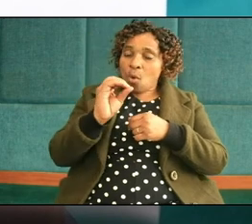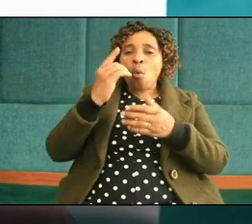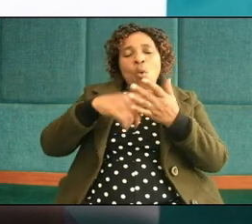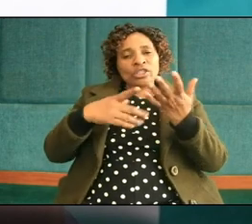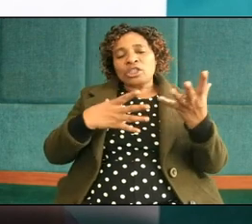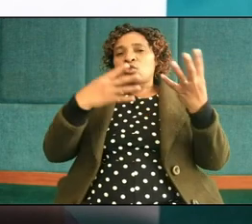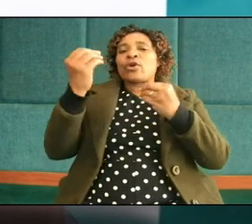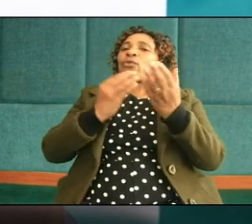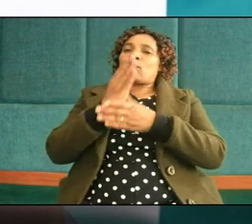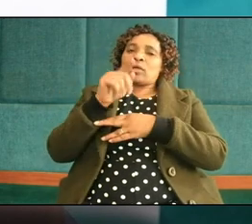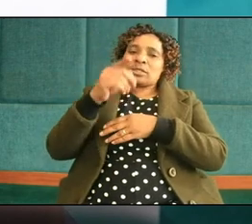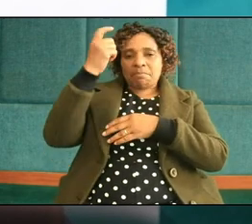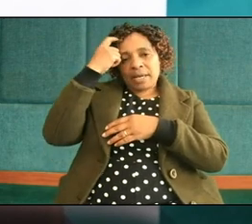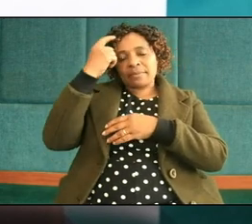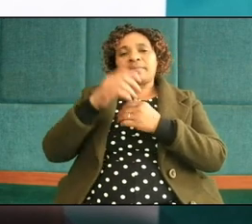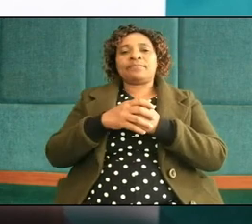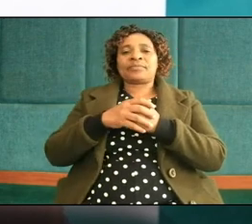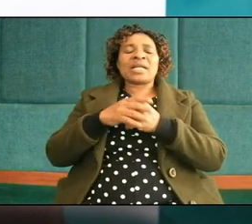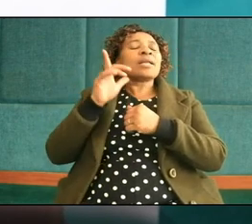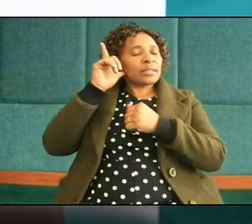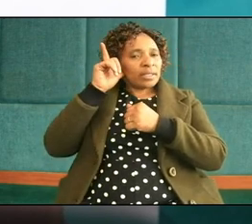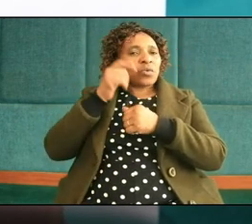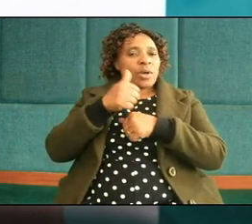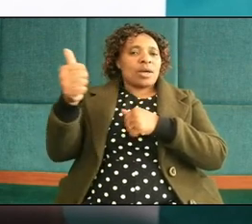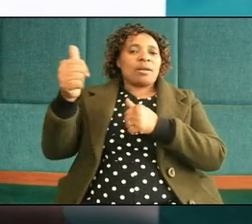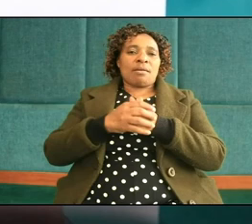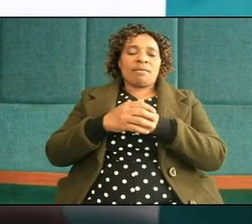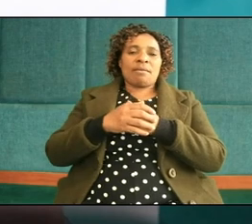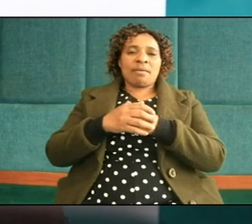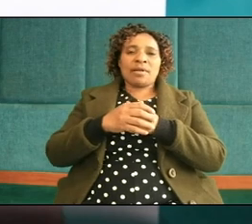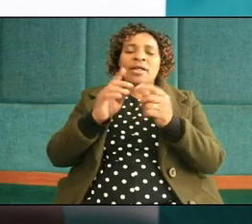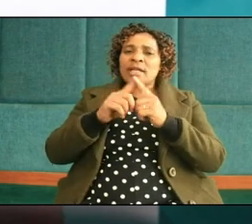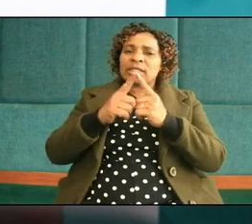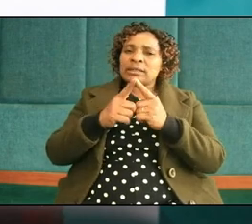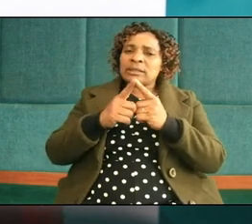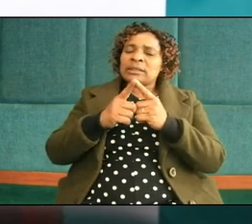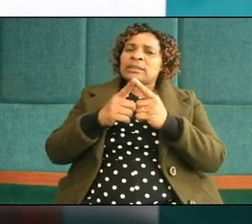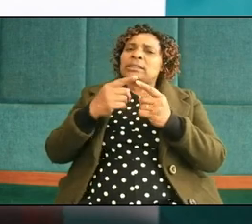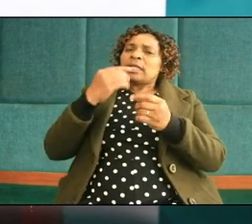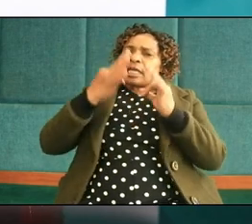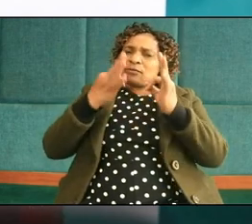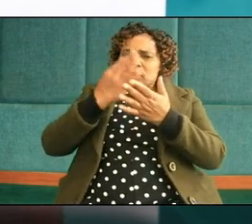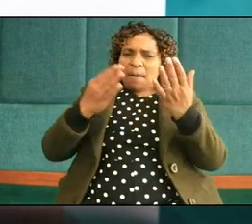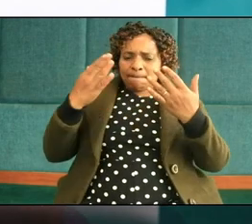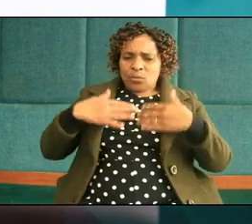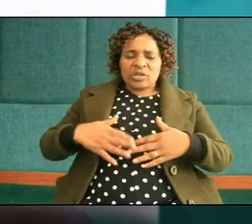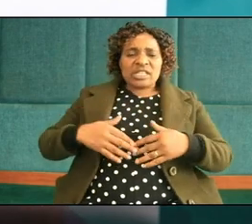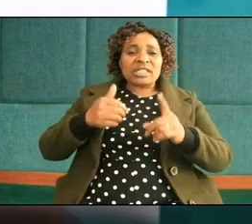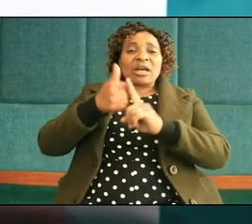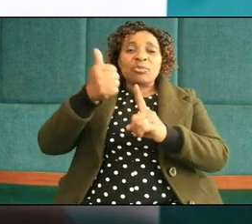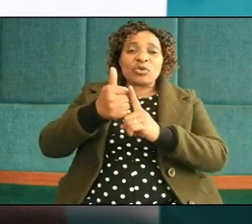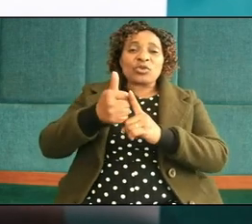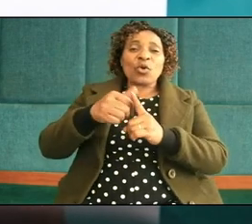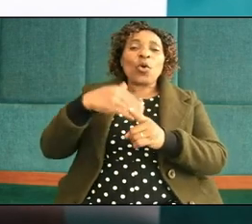going listen to them and then when somebody is abused do not say